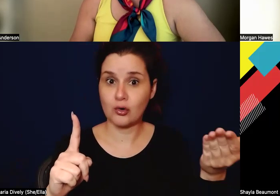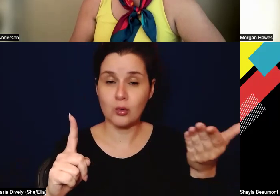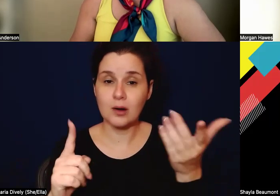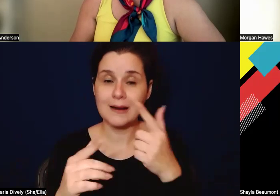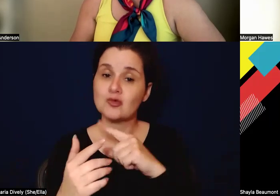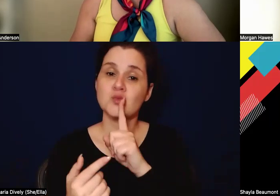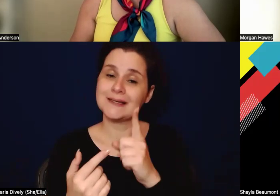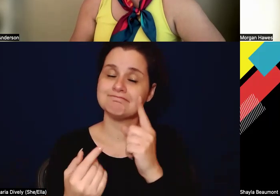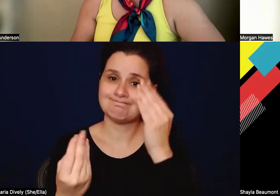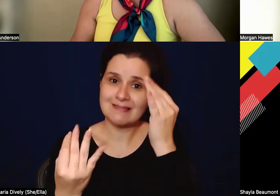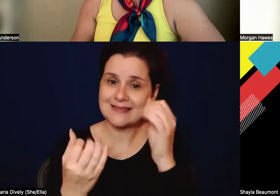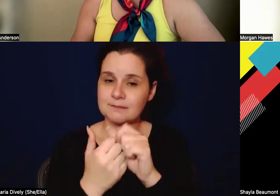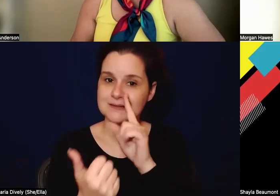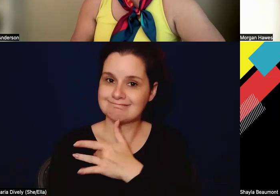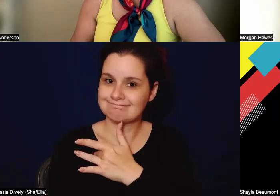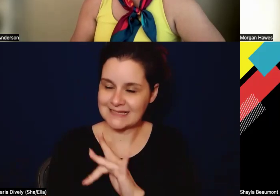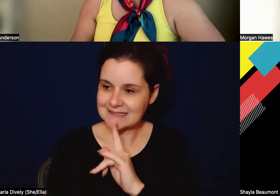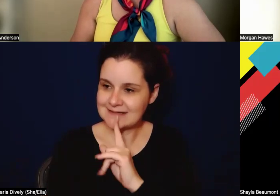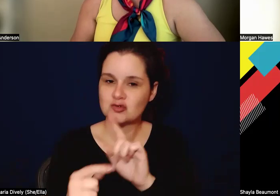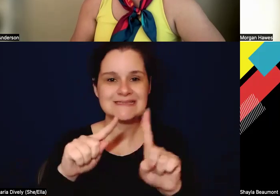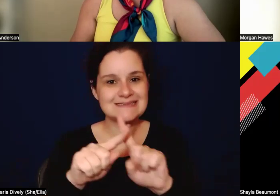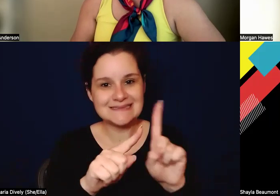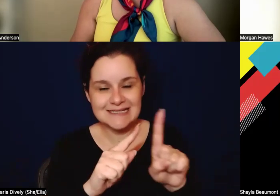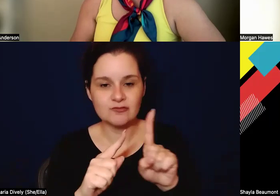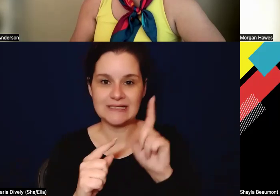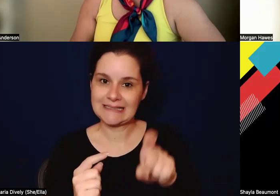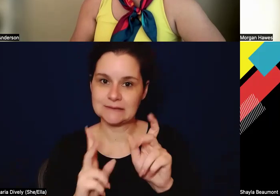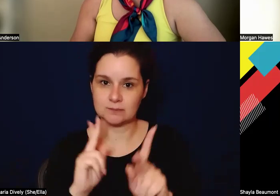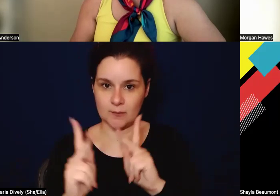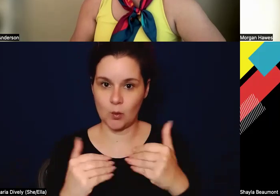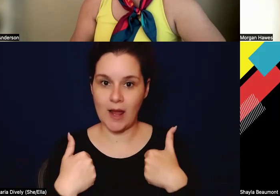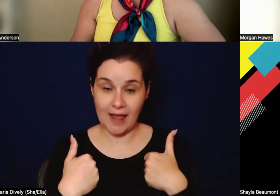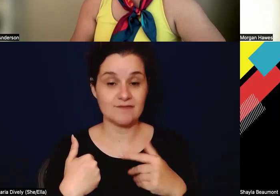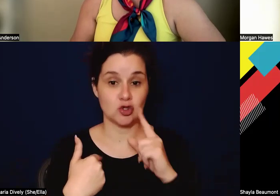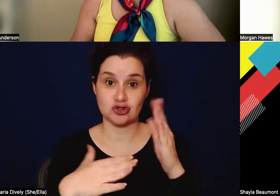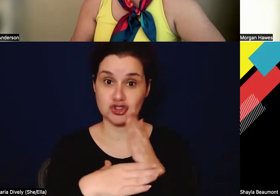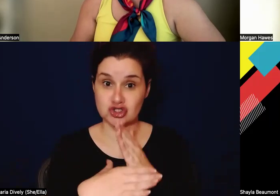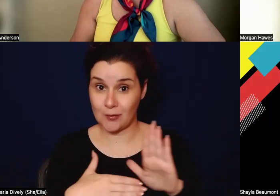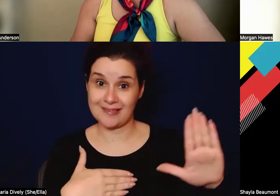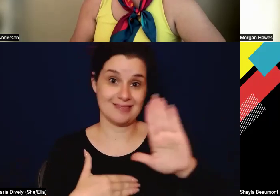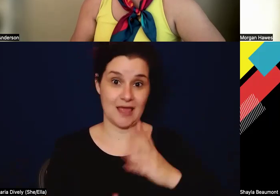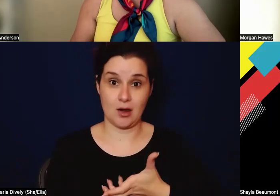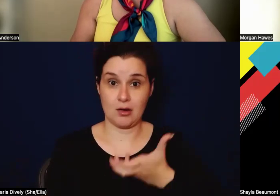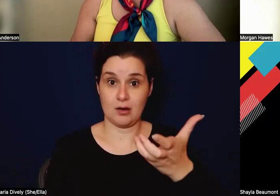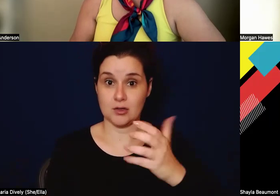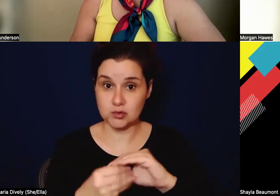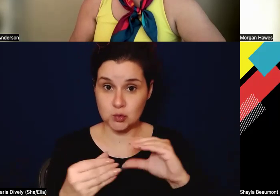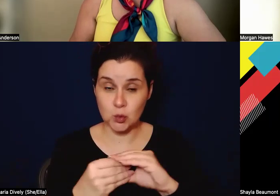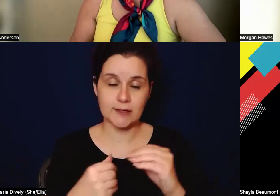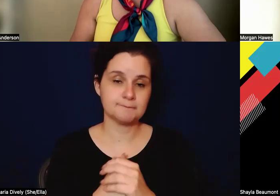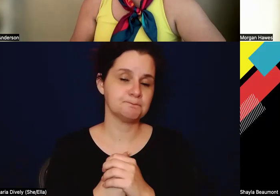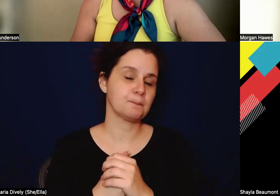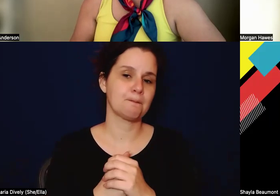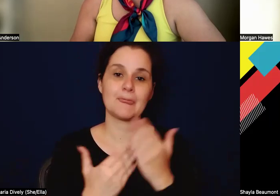um, and being sensitive to those various needs that folks have, um, that are sharing their stories and, um, maybe